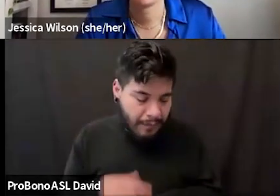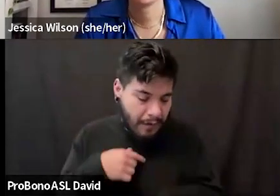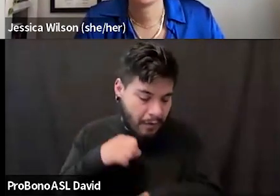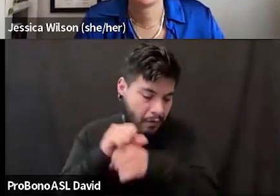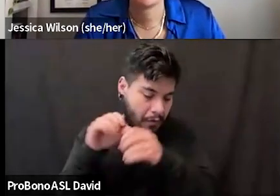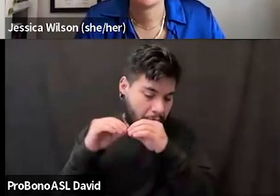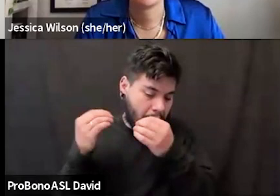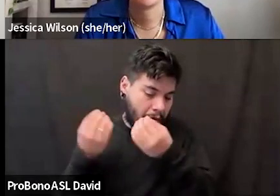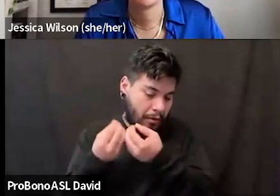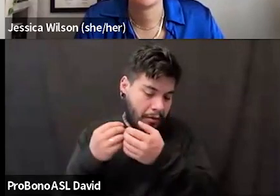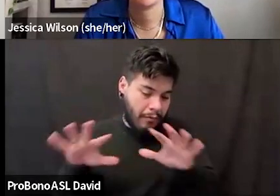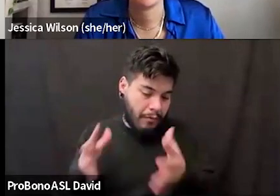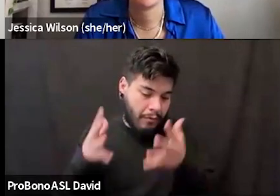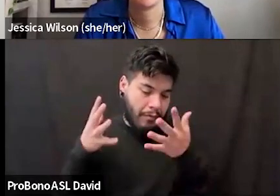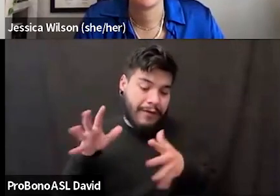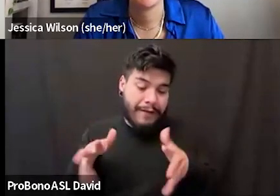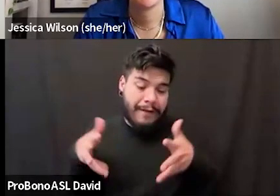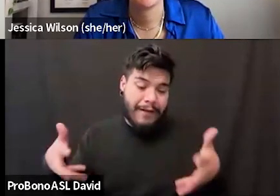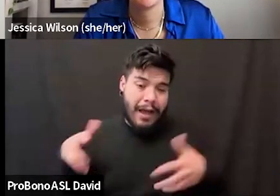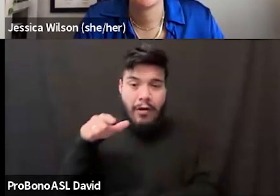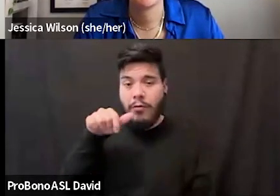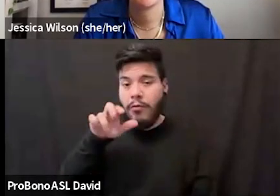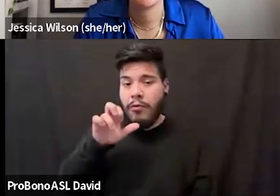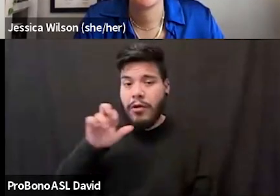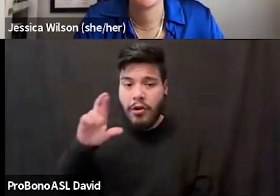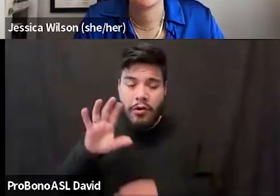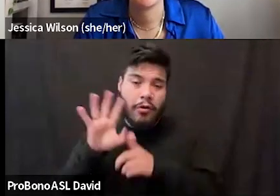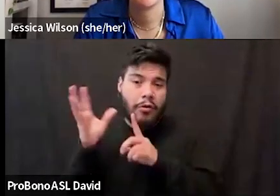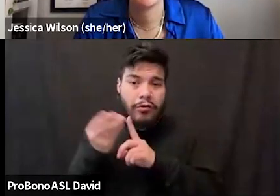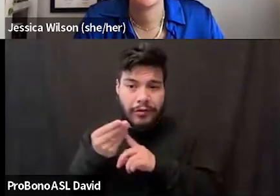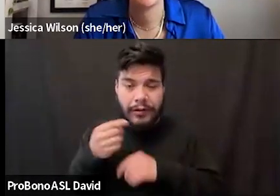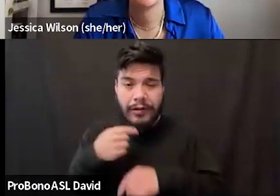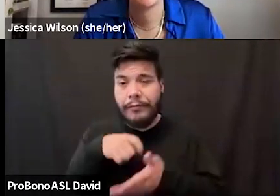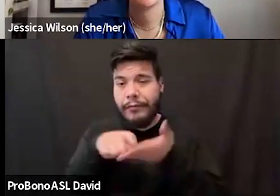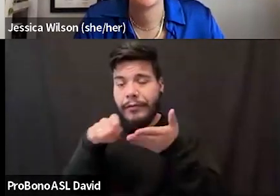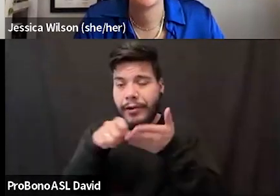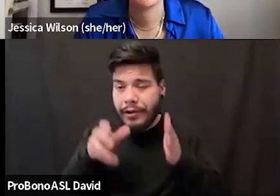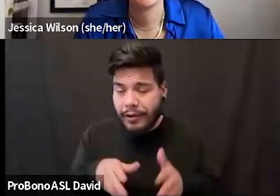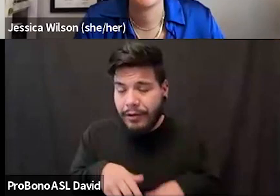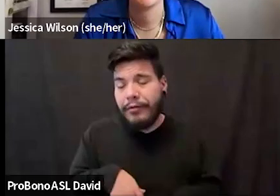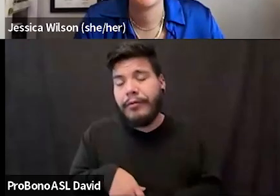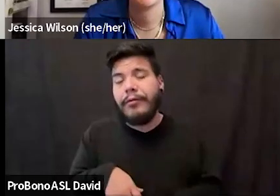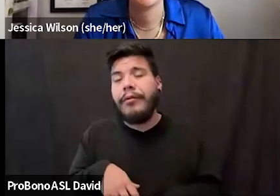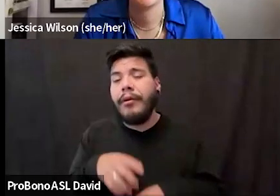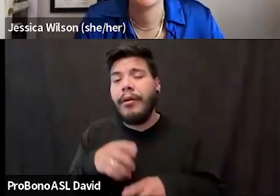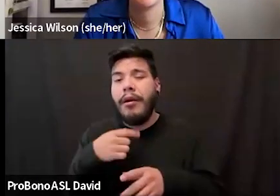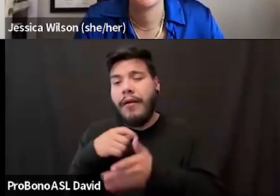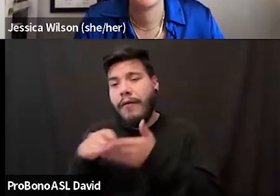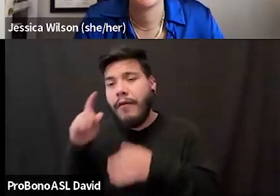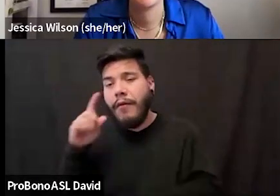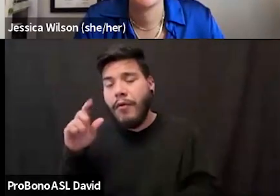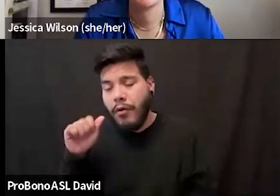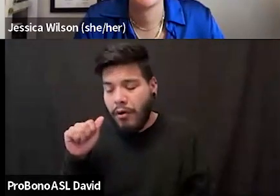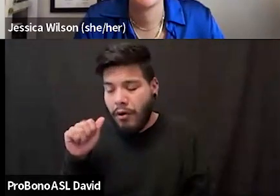promotes fat queer culture. I'm a writer. I write for Smart Riches, Trashy Books, and I've also written for Autostraddle.